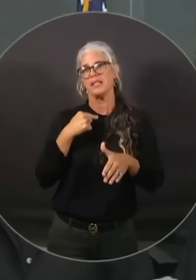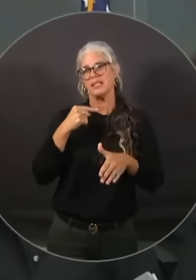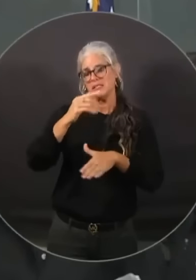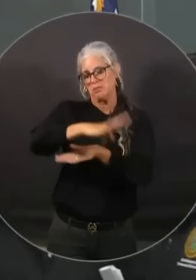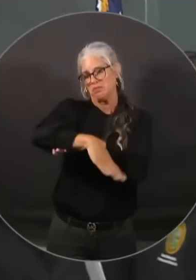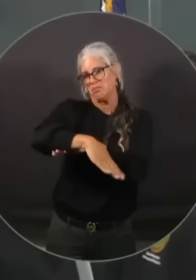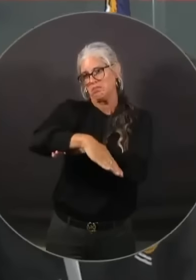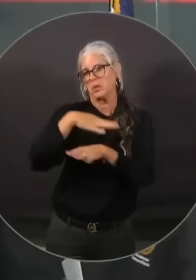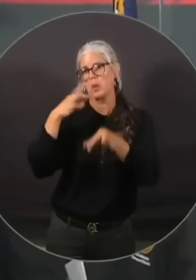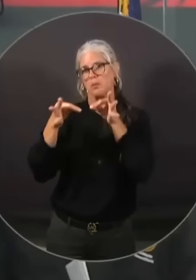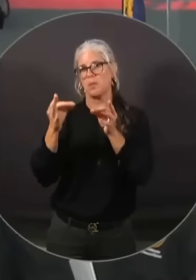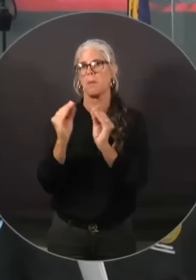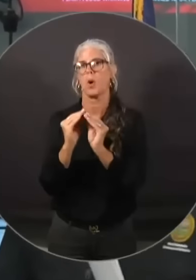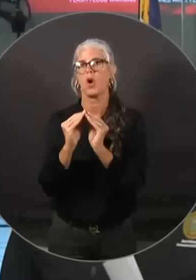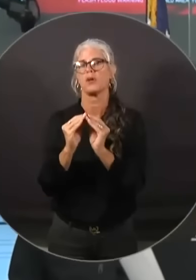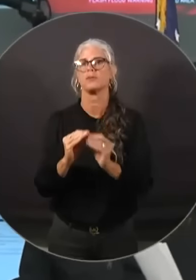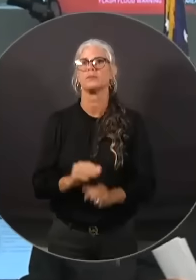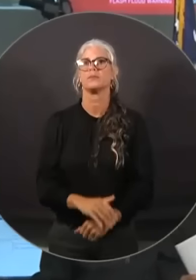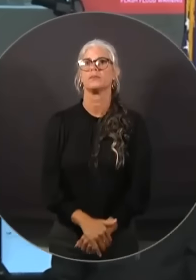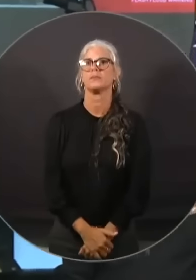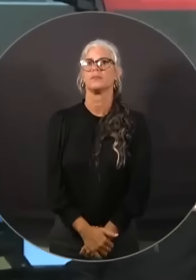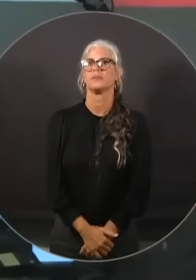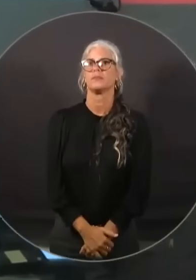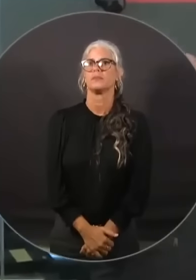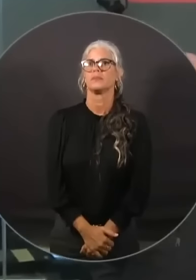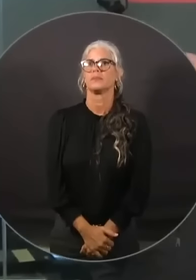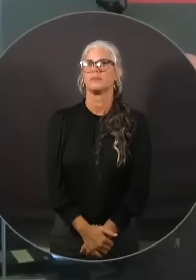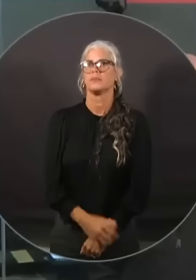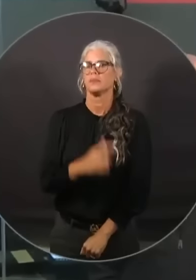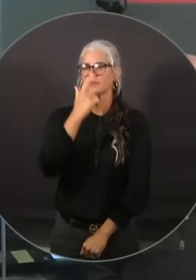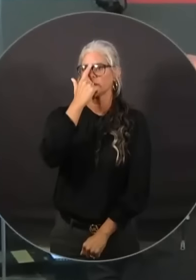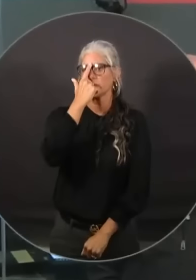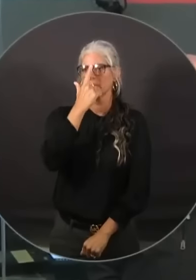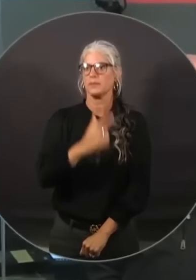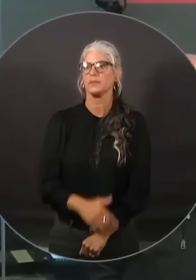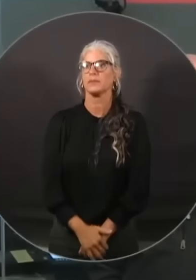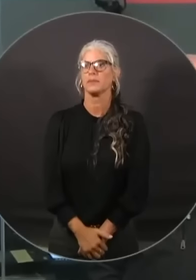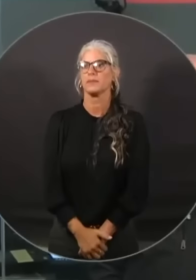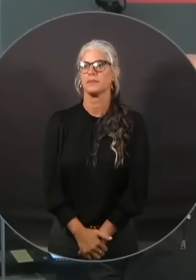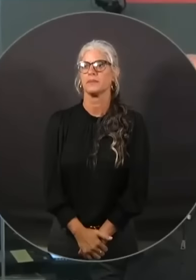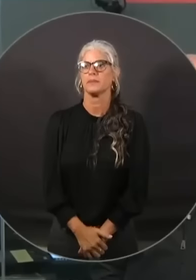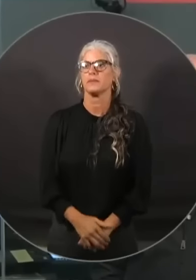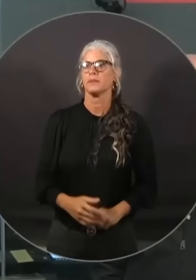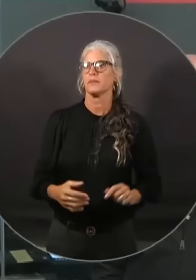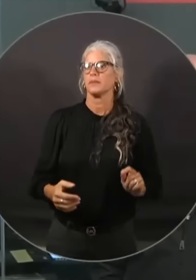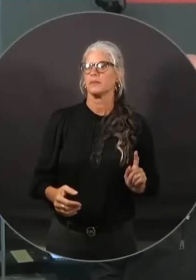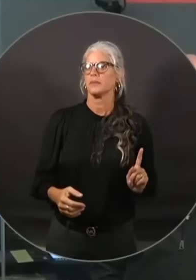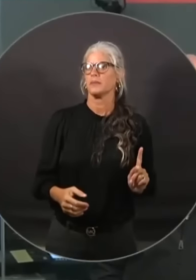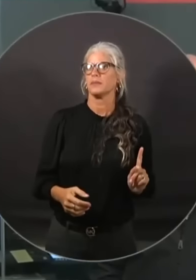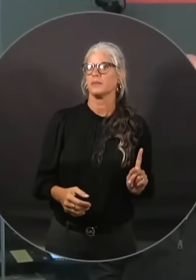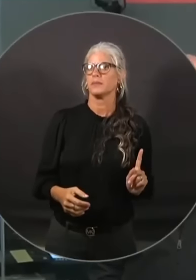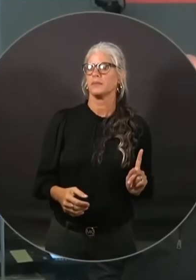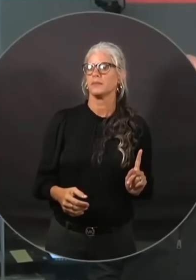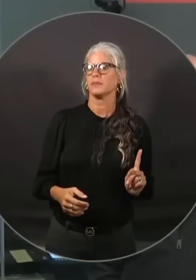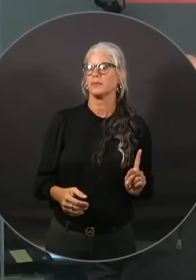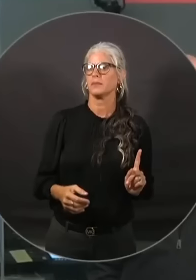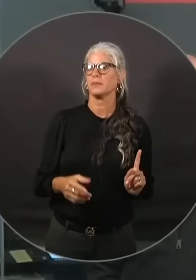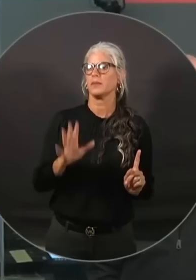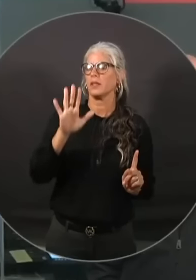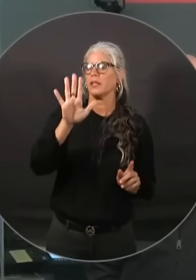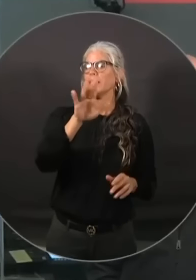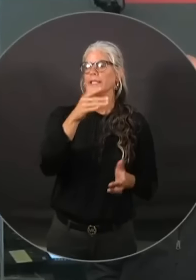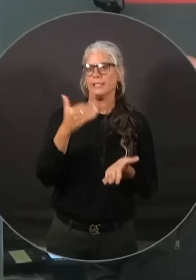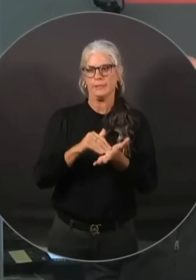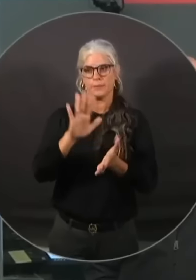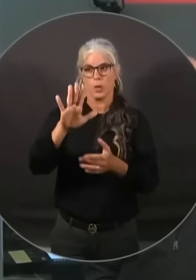so um when you deal with storms